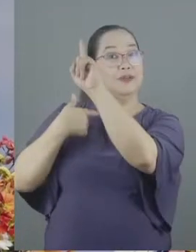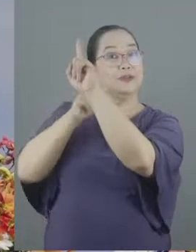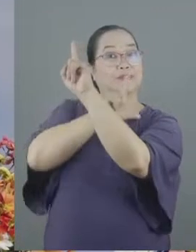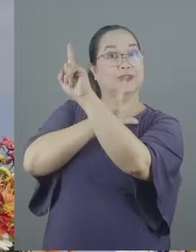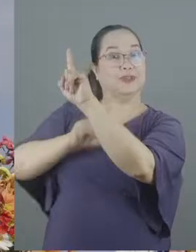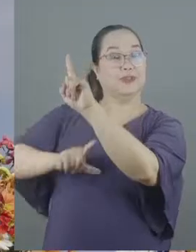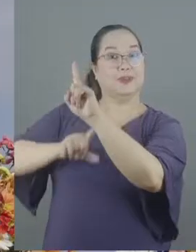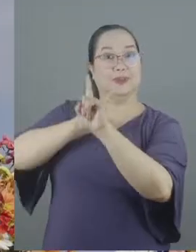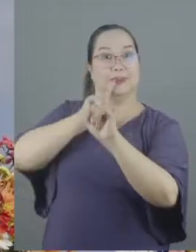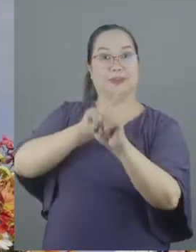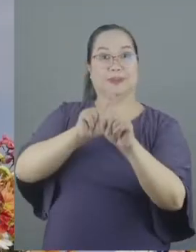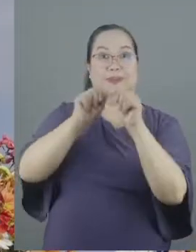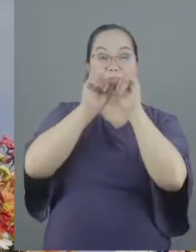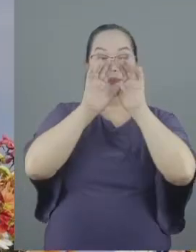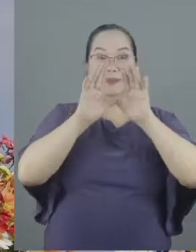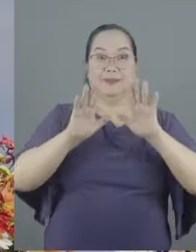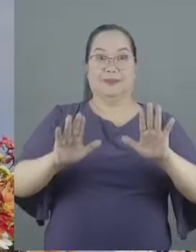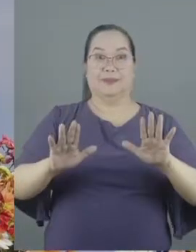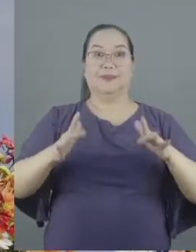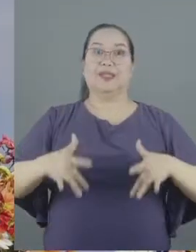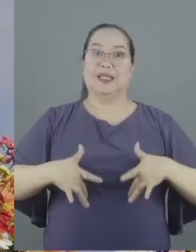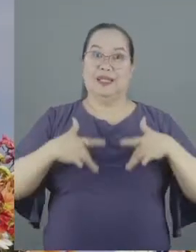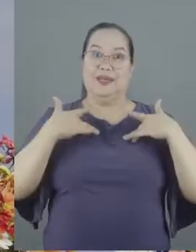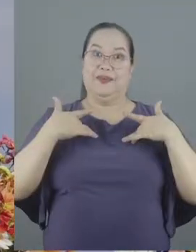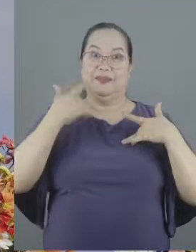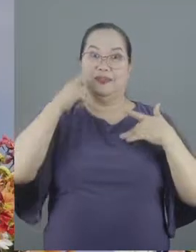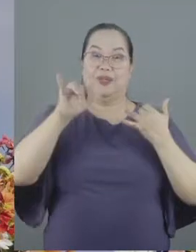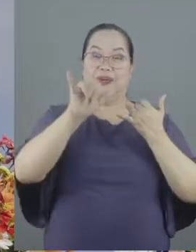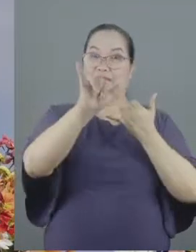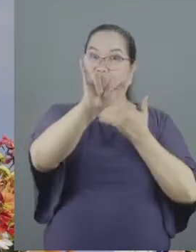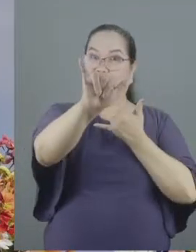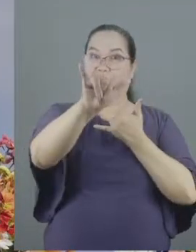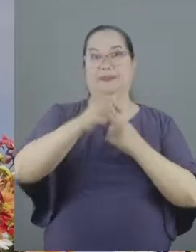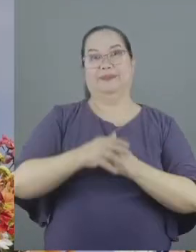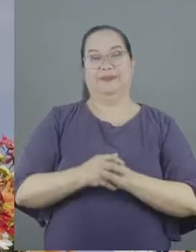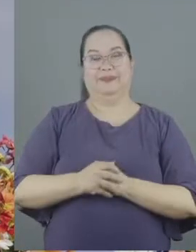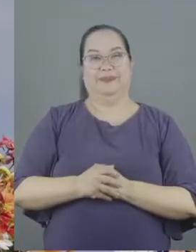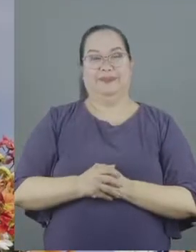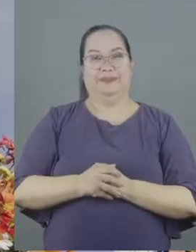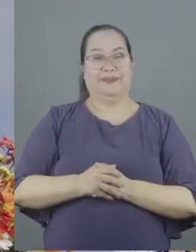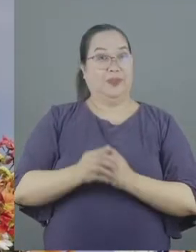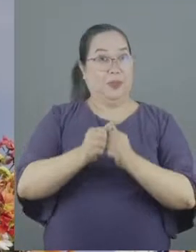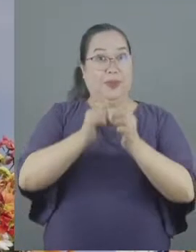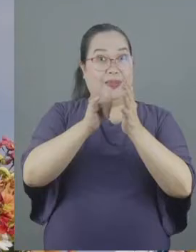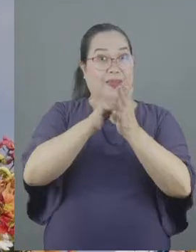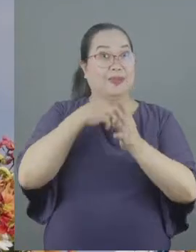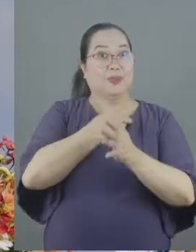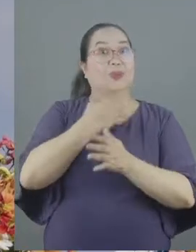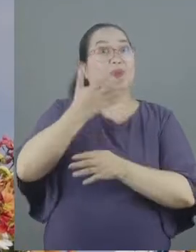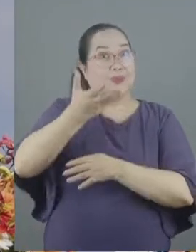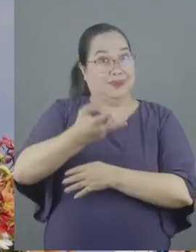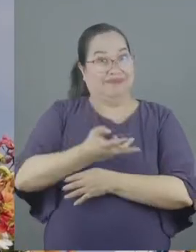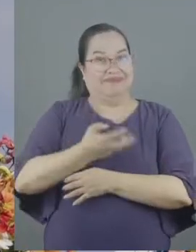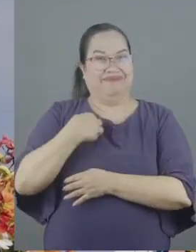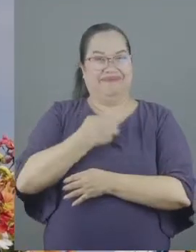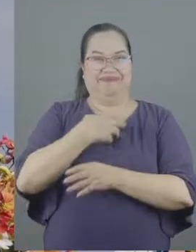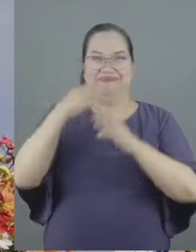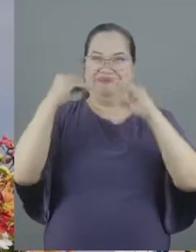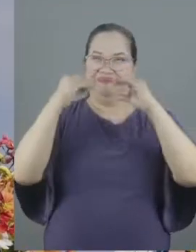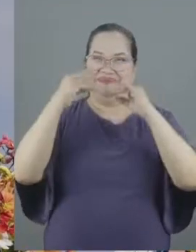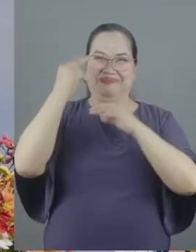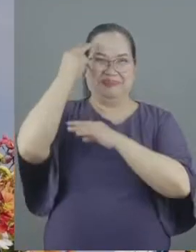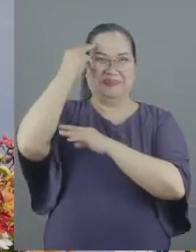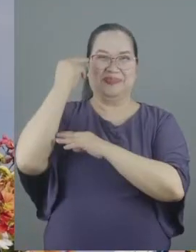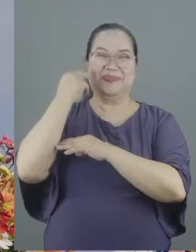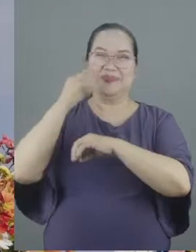the blessing, life forevermore. With that, please welcome our communications head,